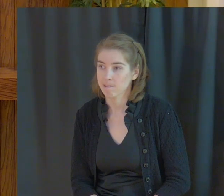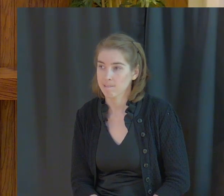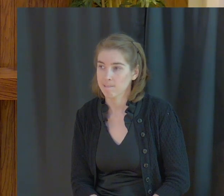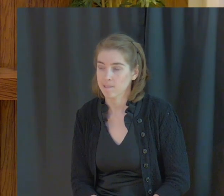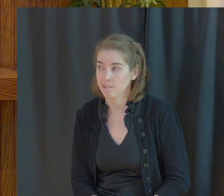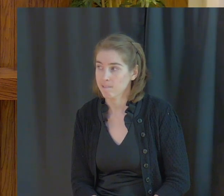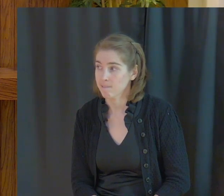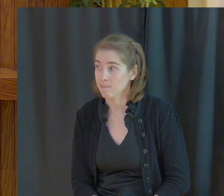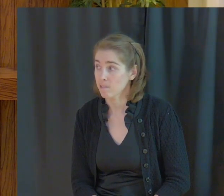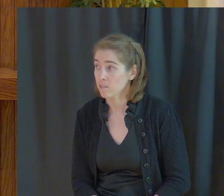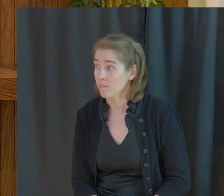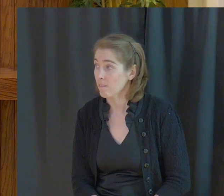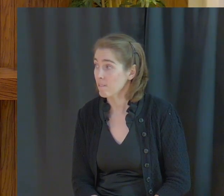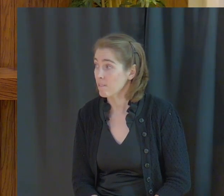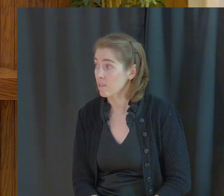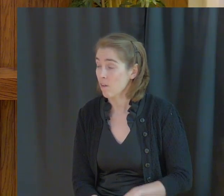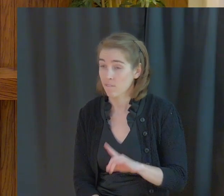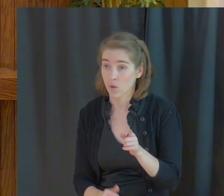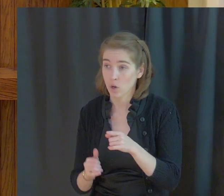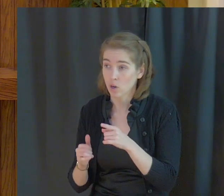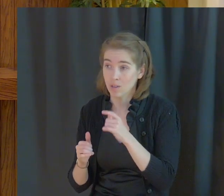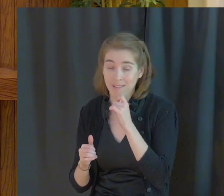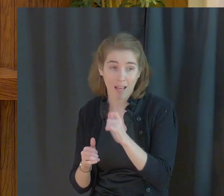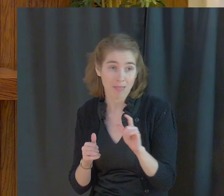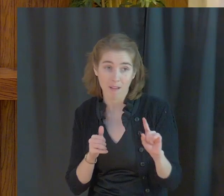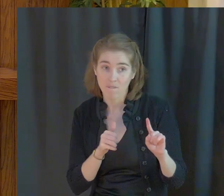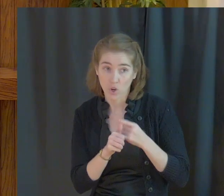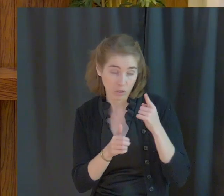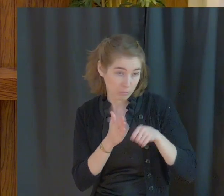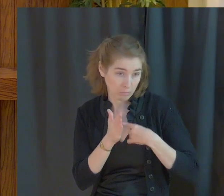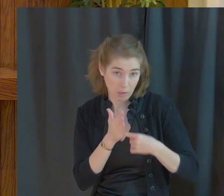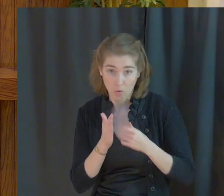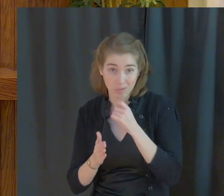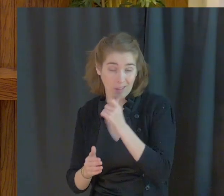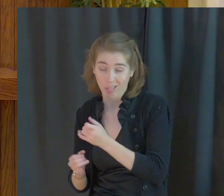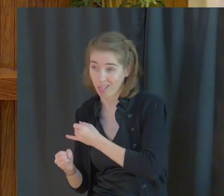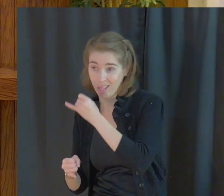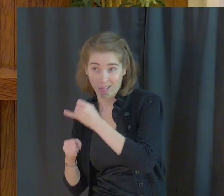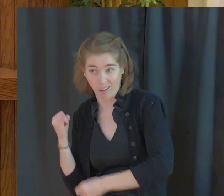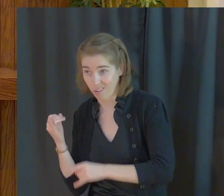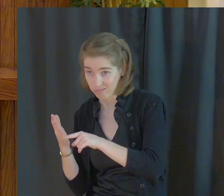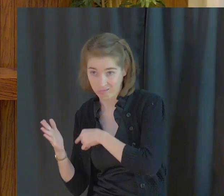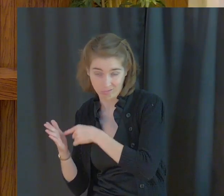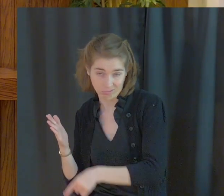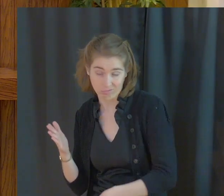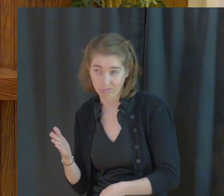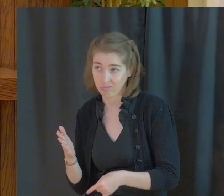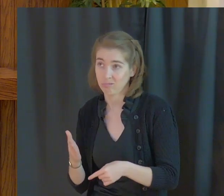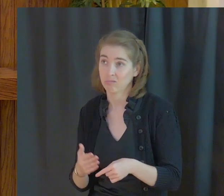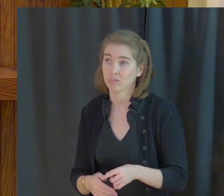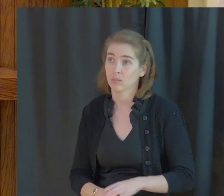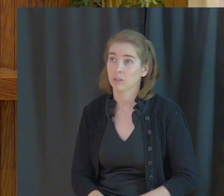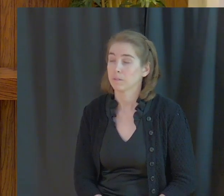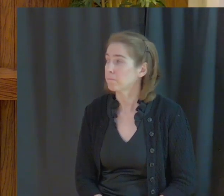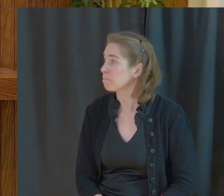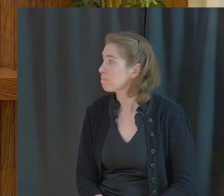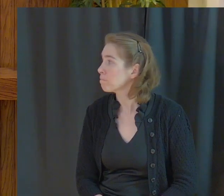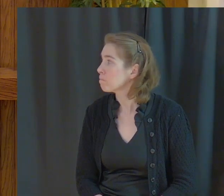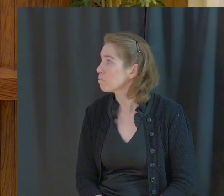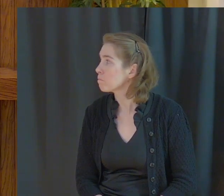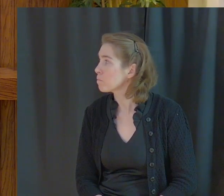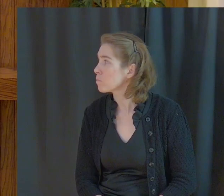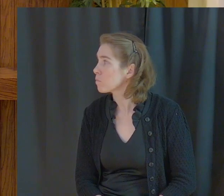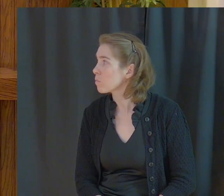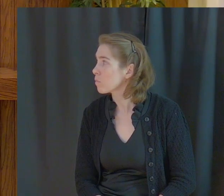We are the first to be persecuted. We won't be the last. Hebrews chapter 11 32 to 40. And what